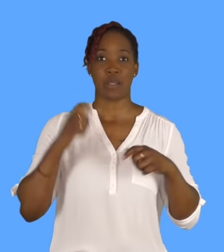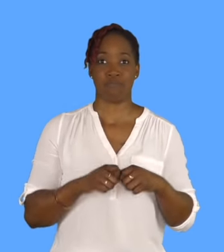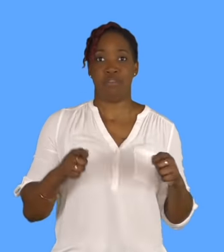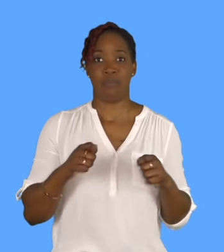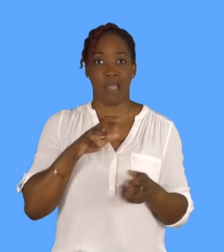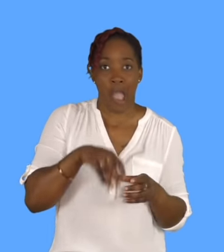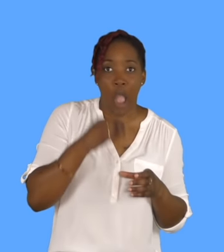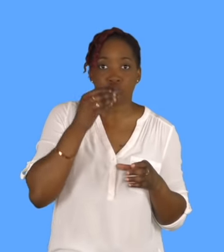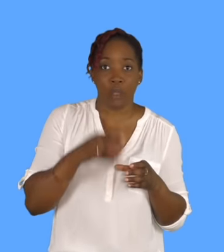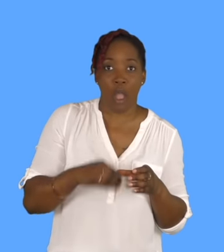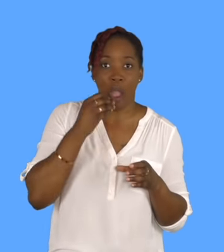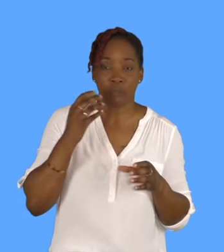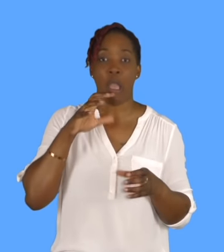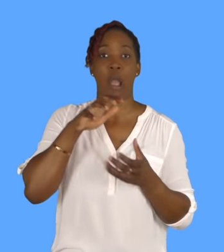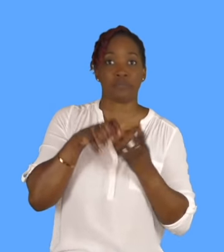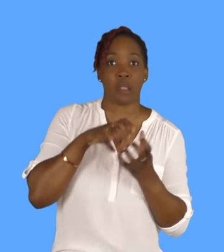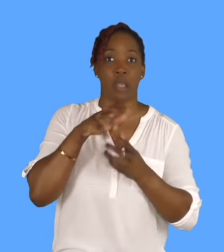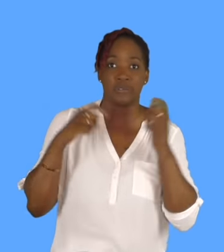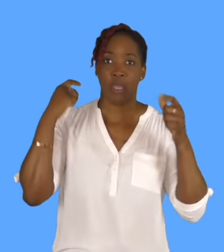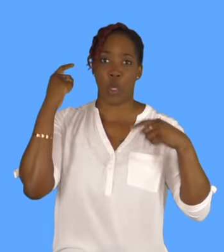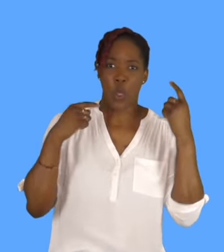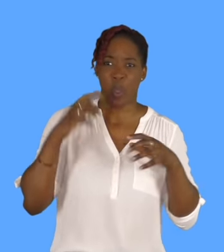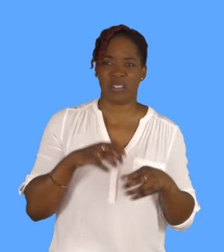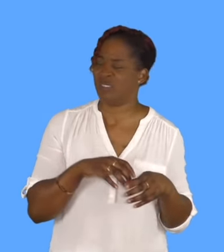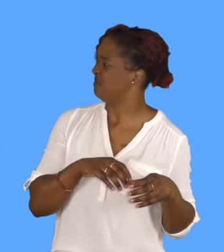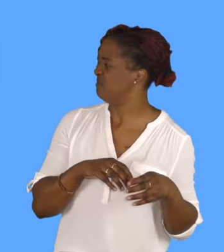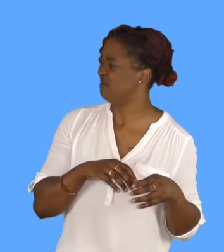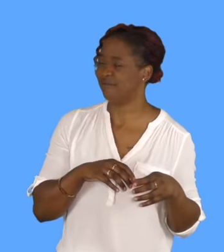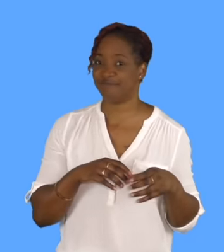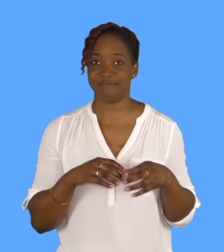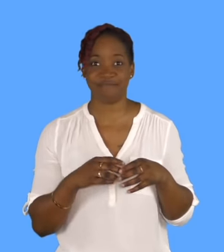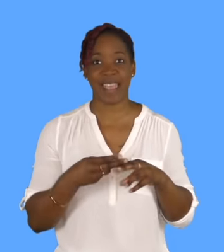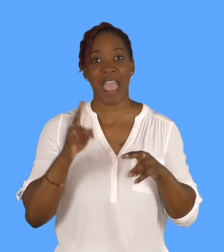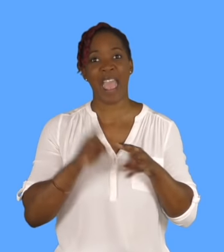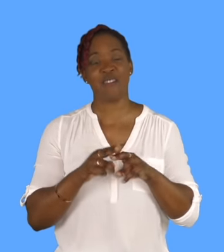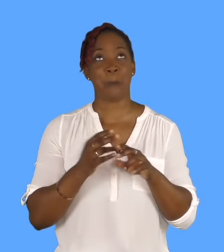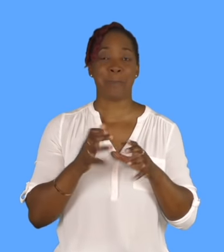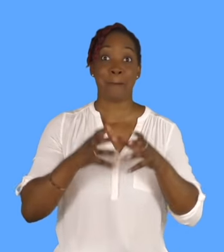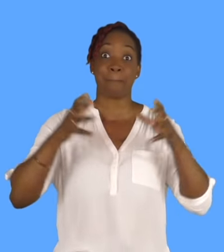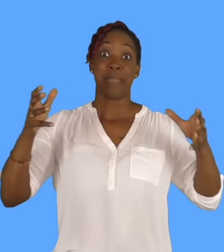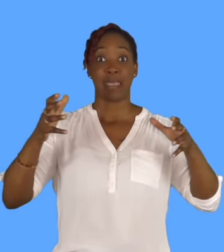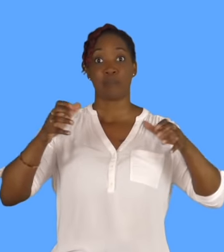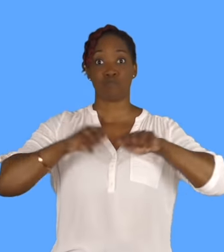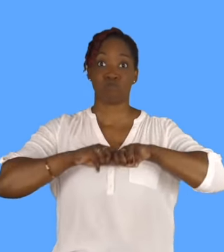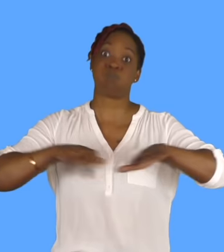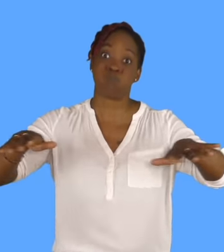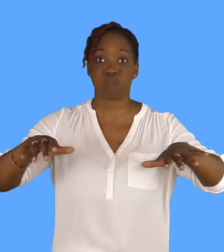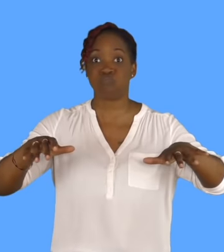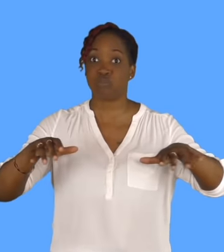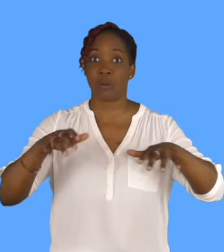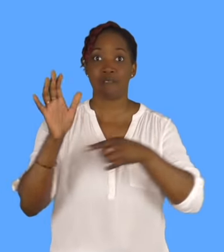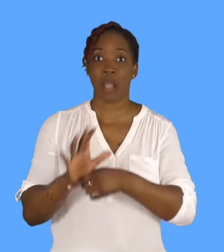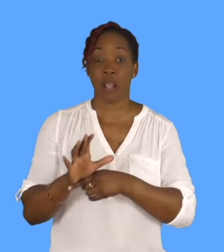So, I actually, I mean, if there's a blockbuster film, and then it's really a lot of fun watching the film in India, because